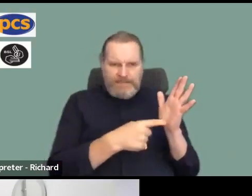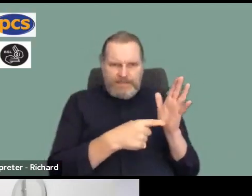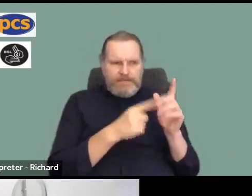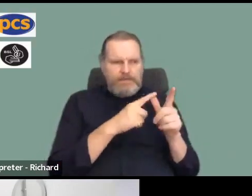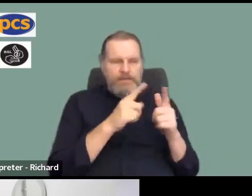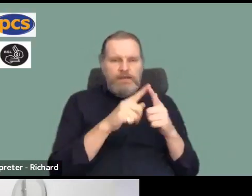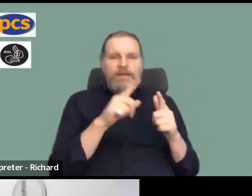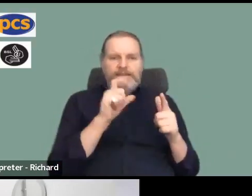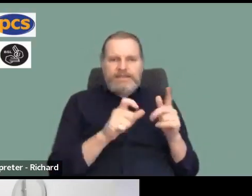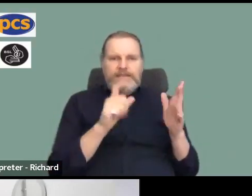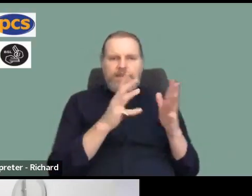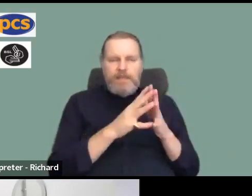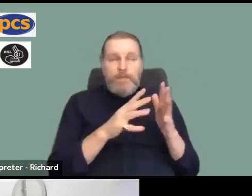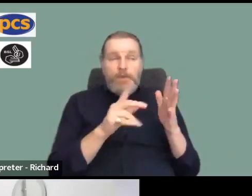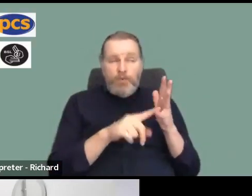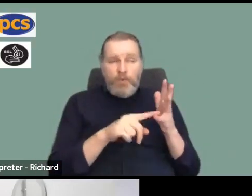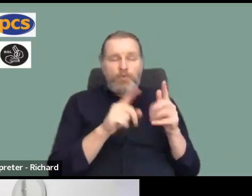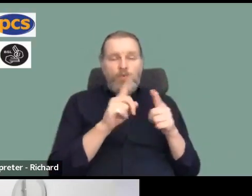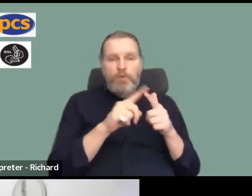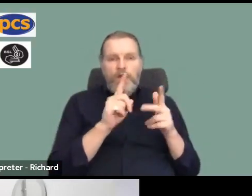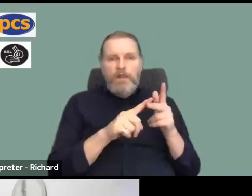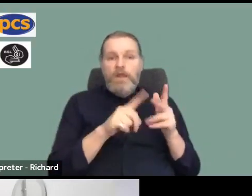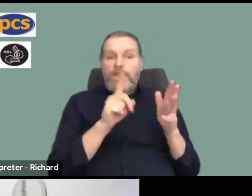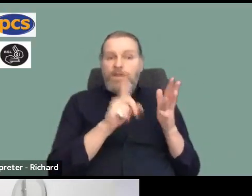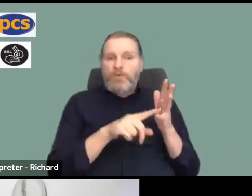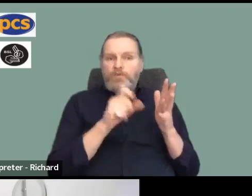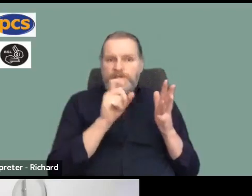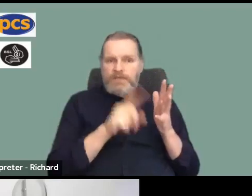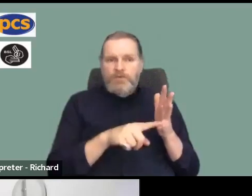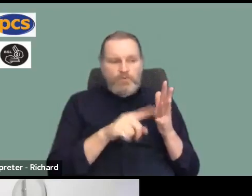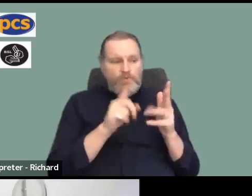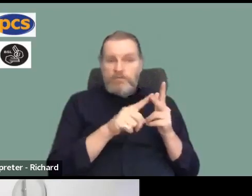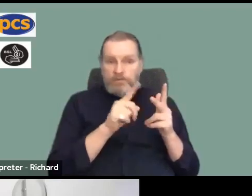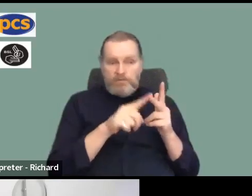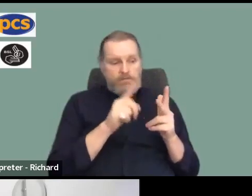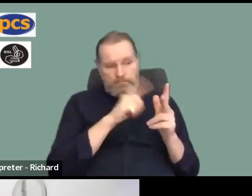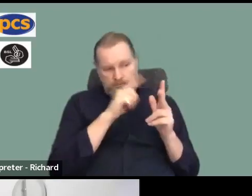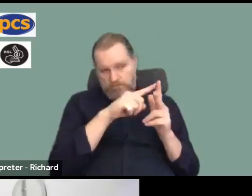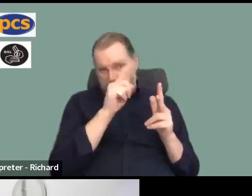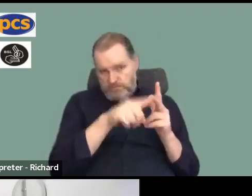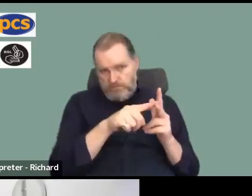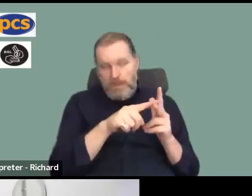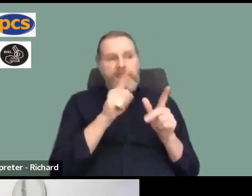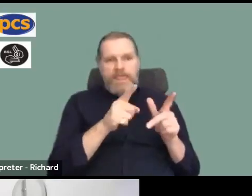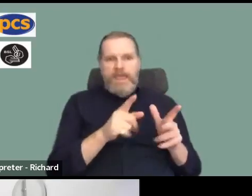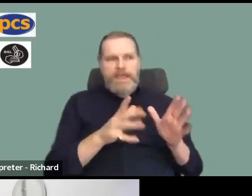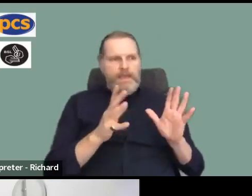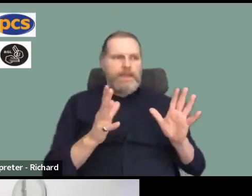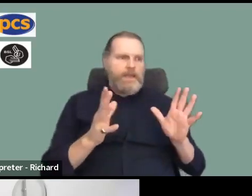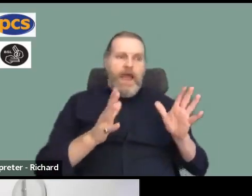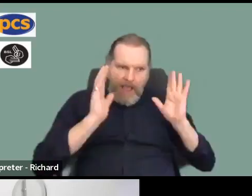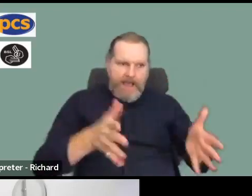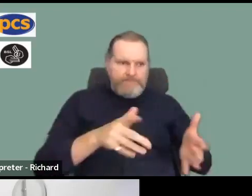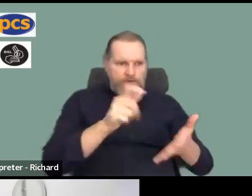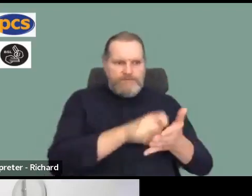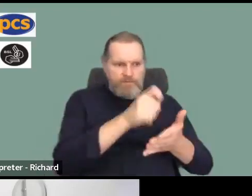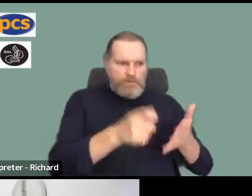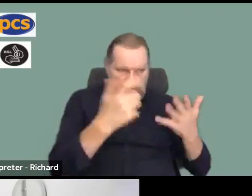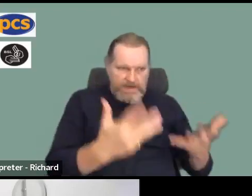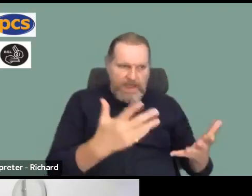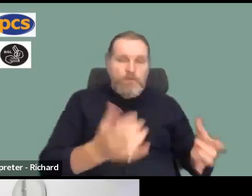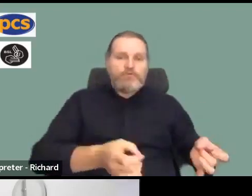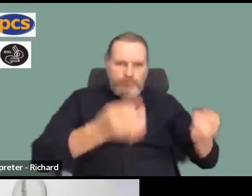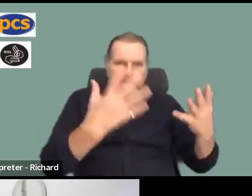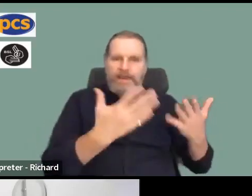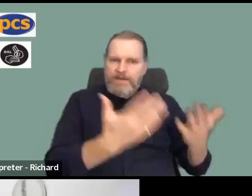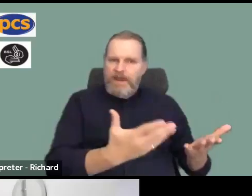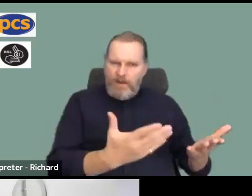UCU, obviously, in their employers, things happened that meant they needed to go now. Our judgment, when we talked